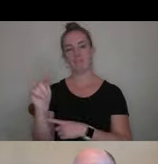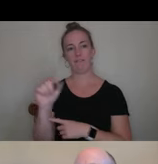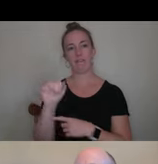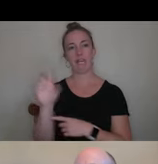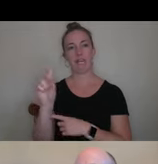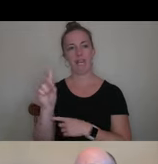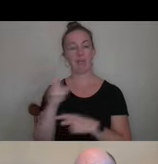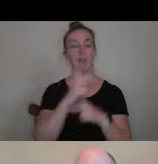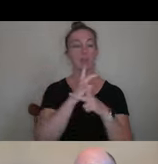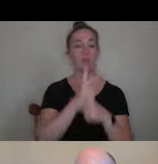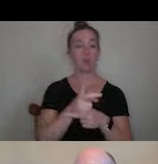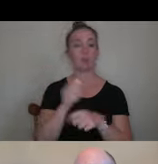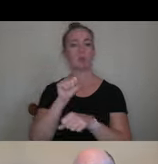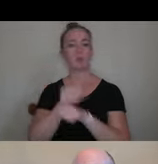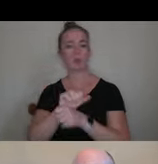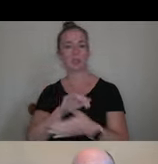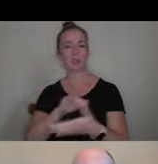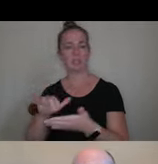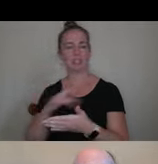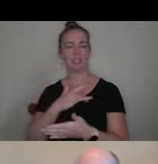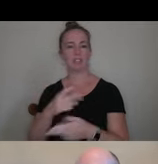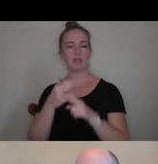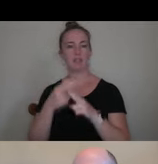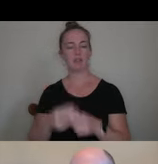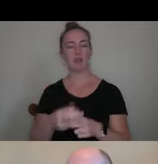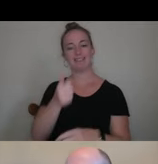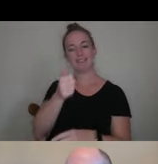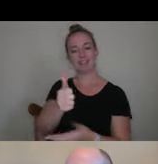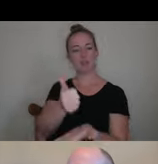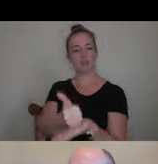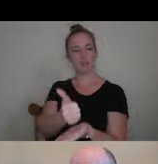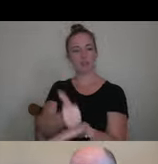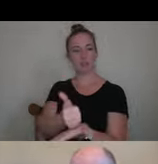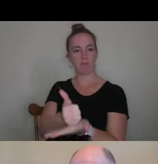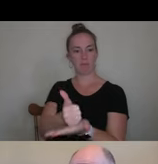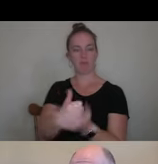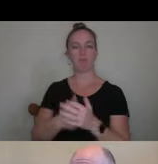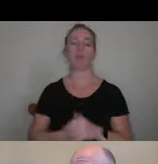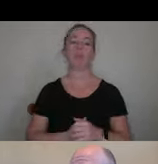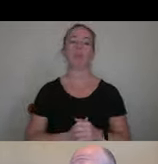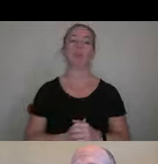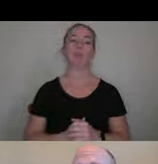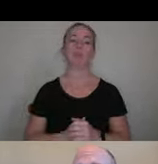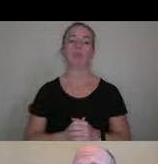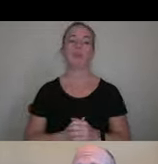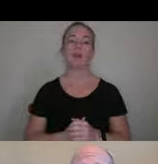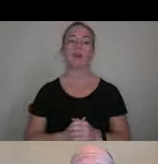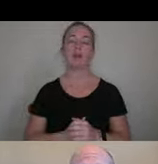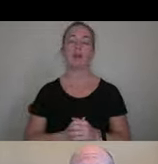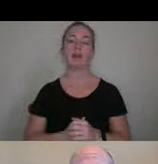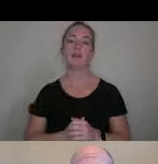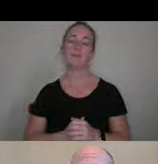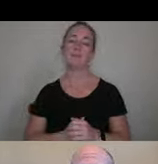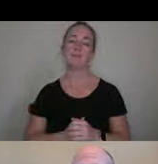study, um, typically are called self-help in financial aid parlance. Um, in a